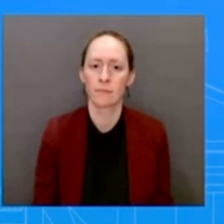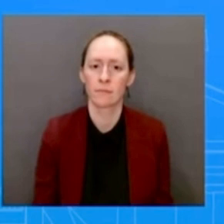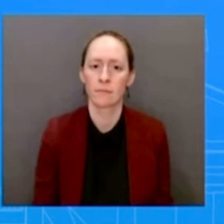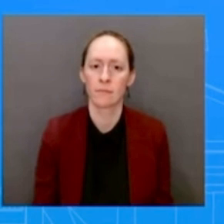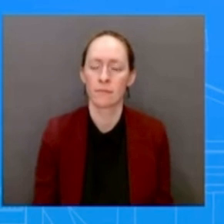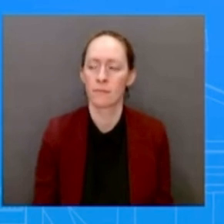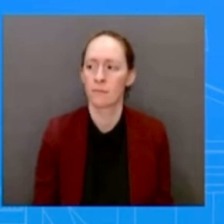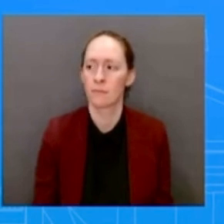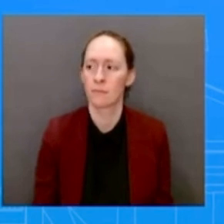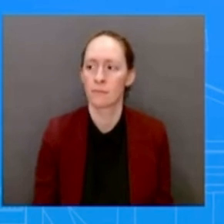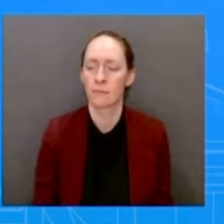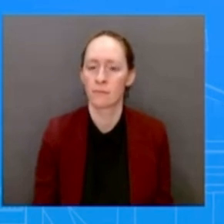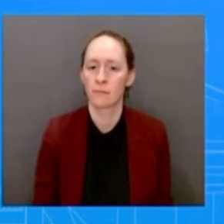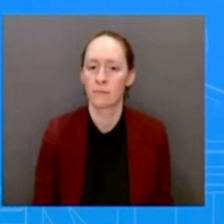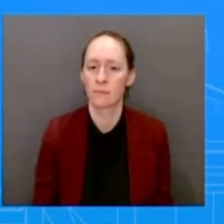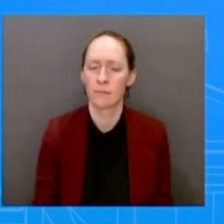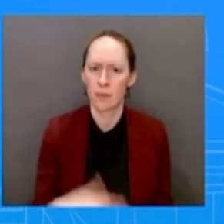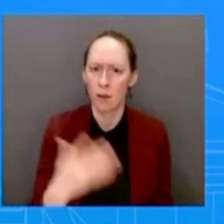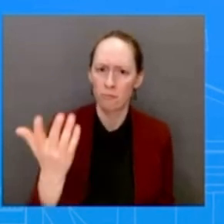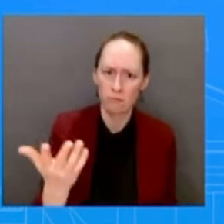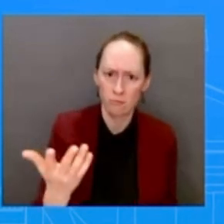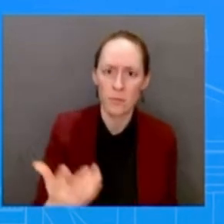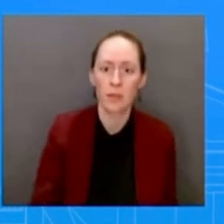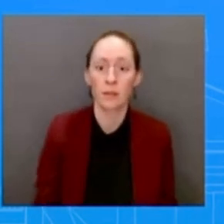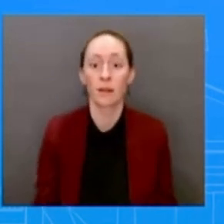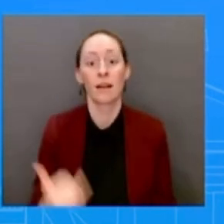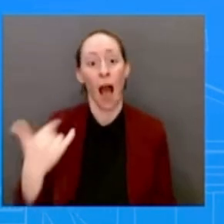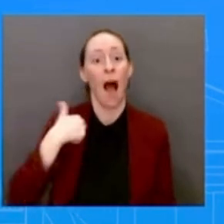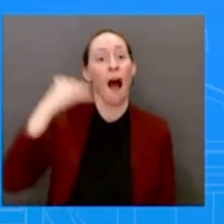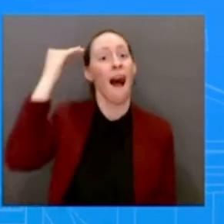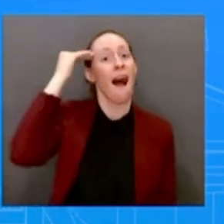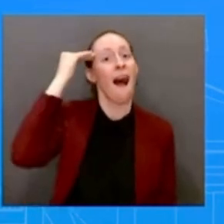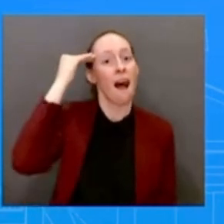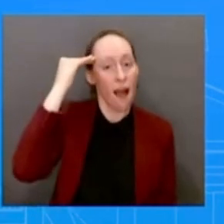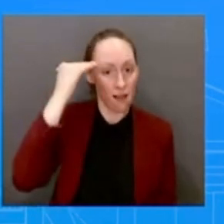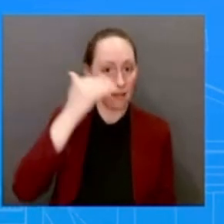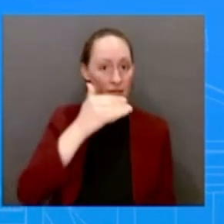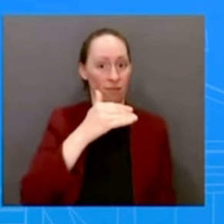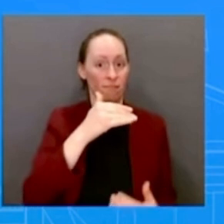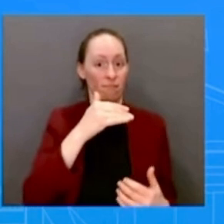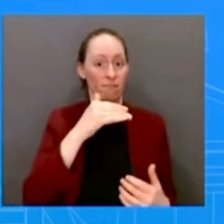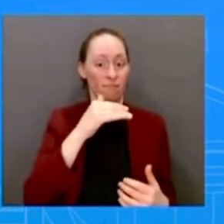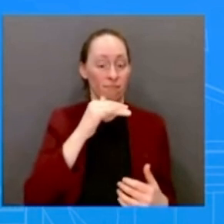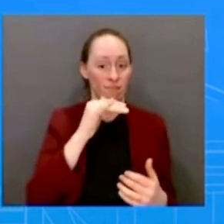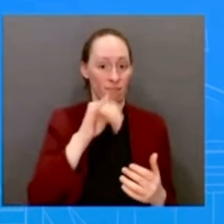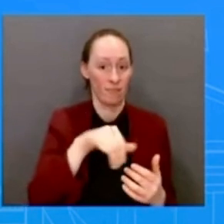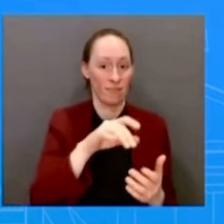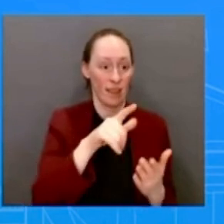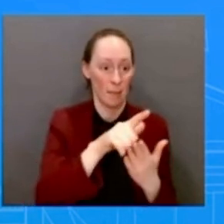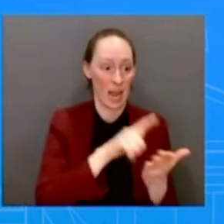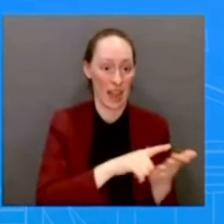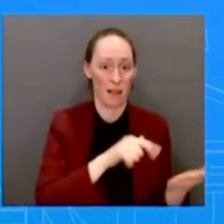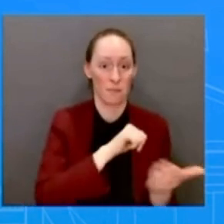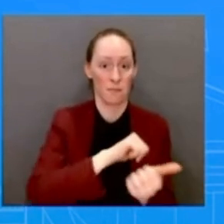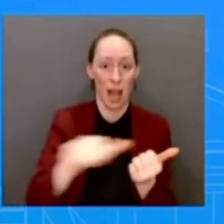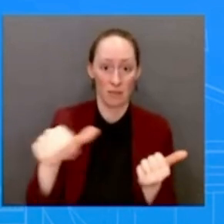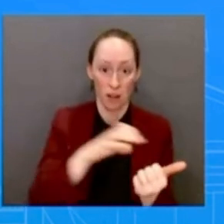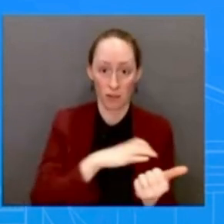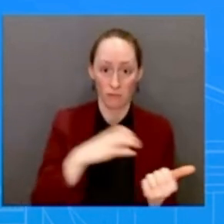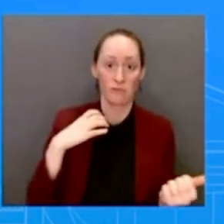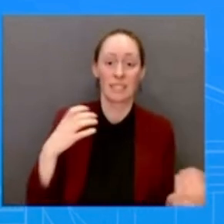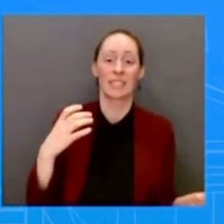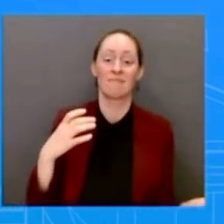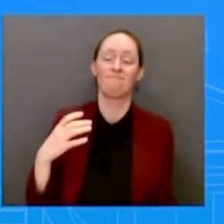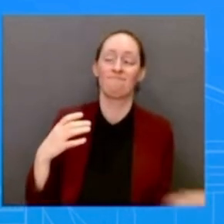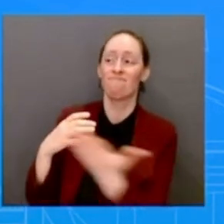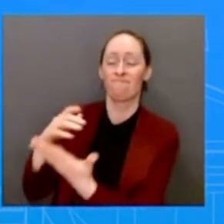know that this legislation is going to be in the president's... at the president's desk, we're making very clear and communicating that where the